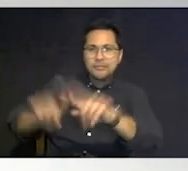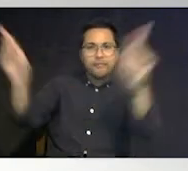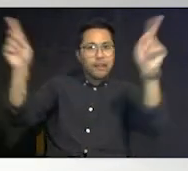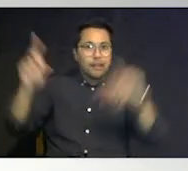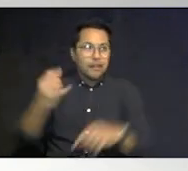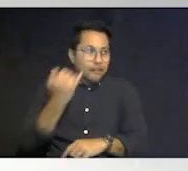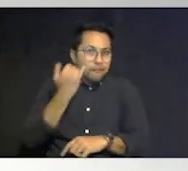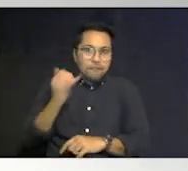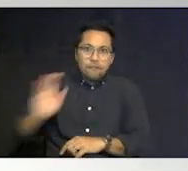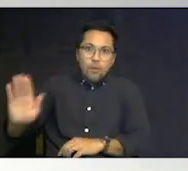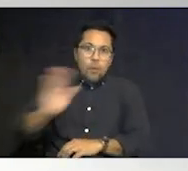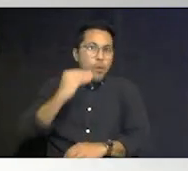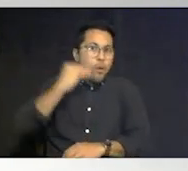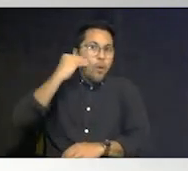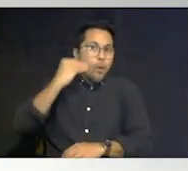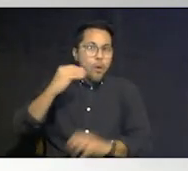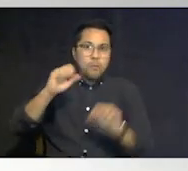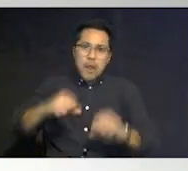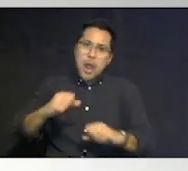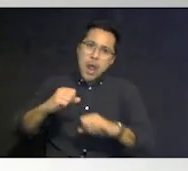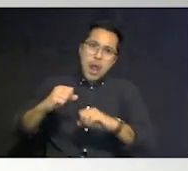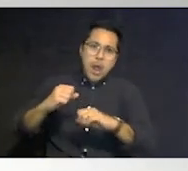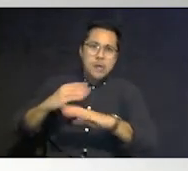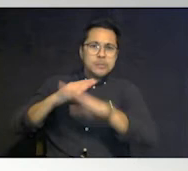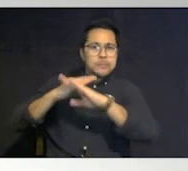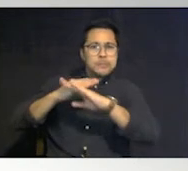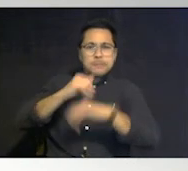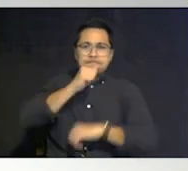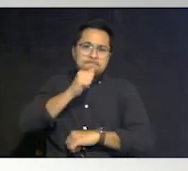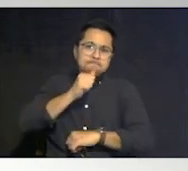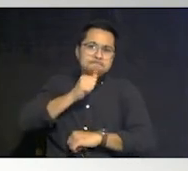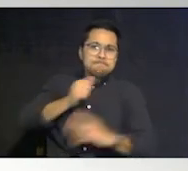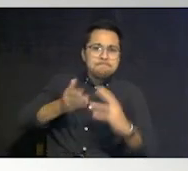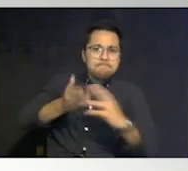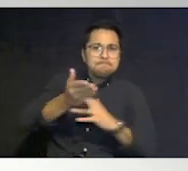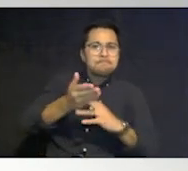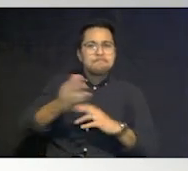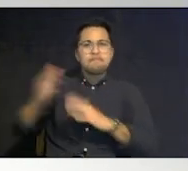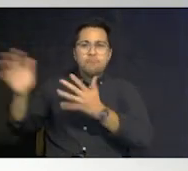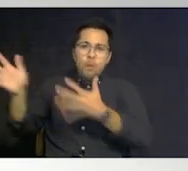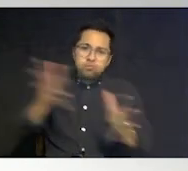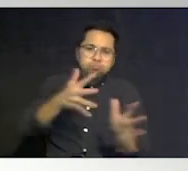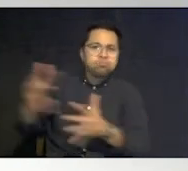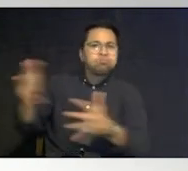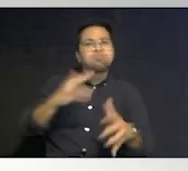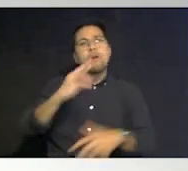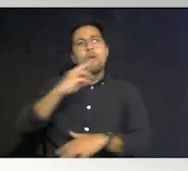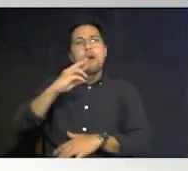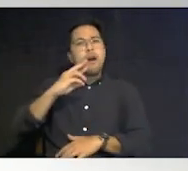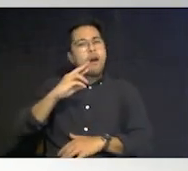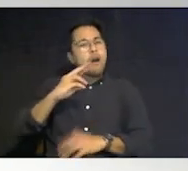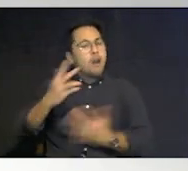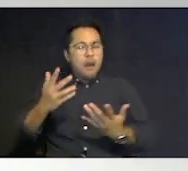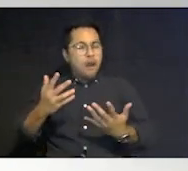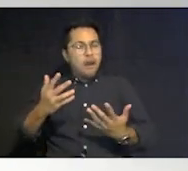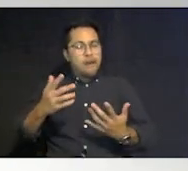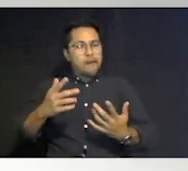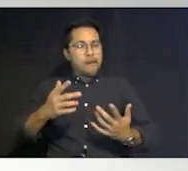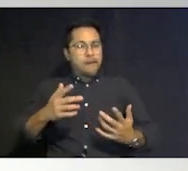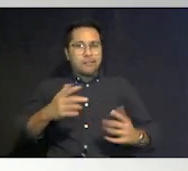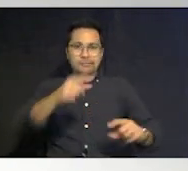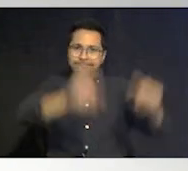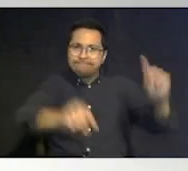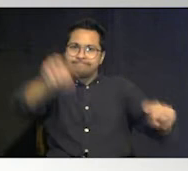do you know that um so it's important for us to understand what that is and all of those things will have a lot to do